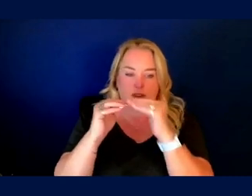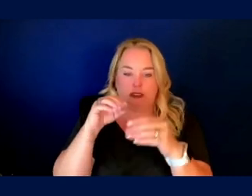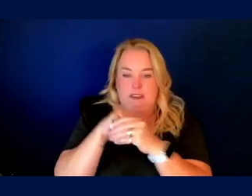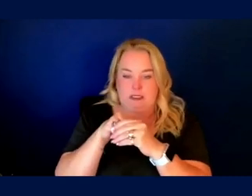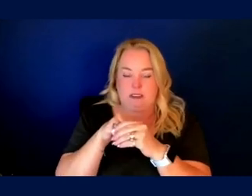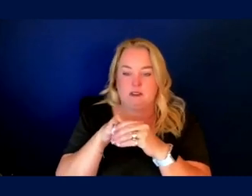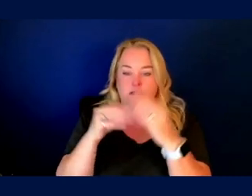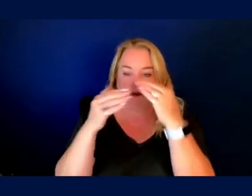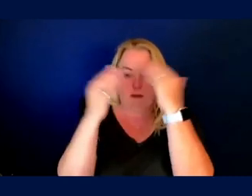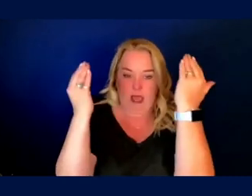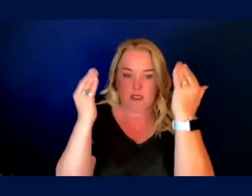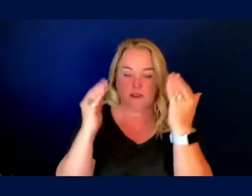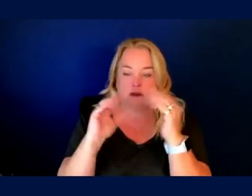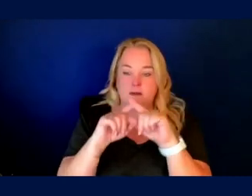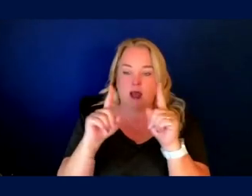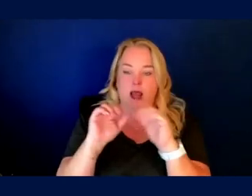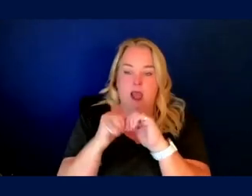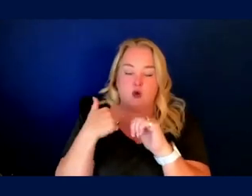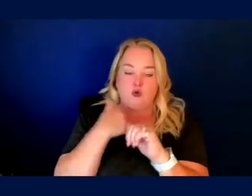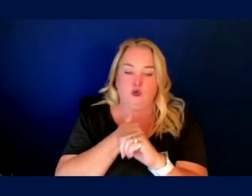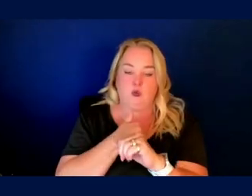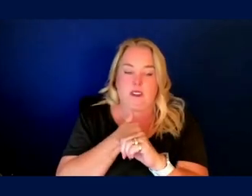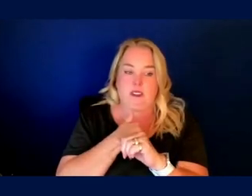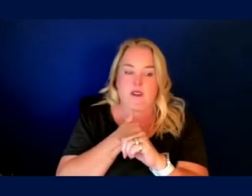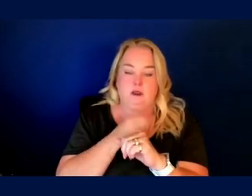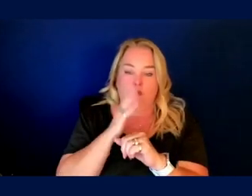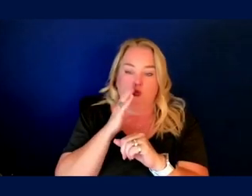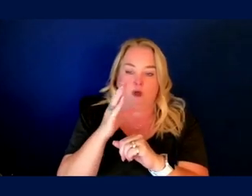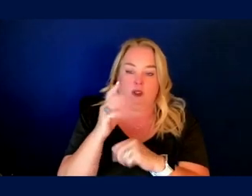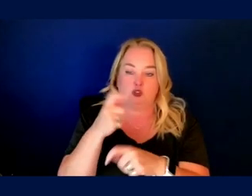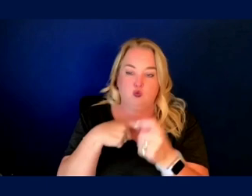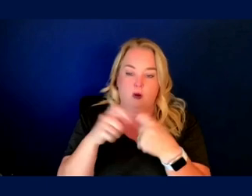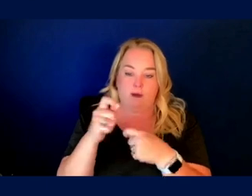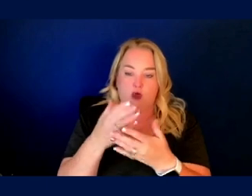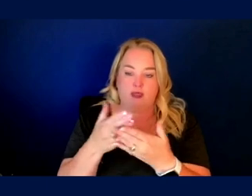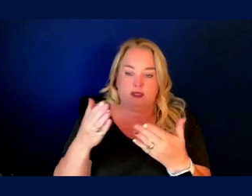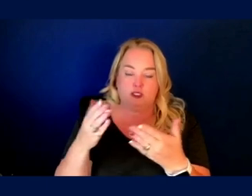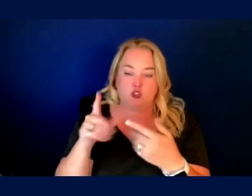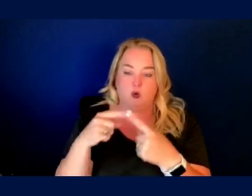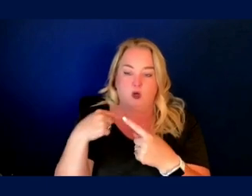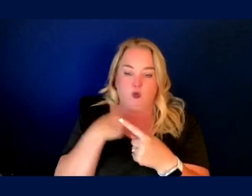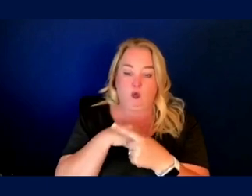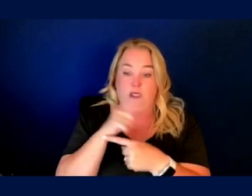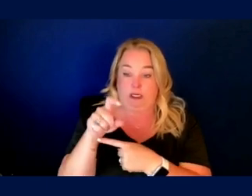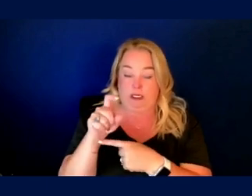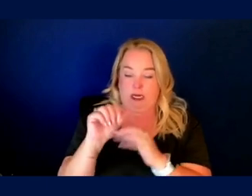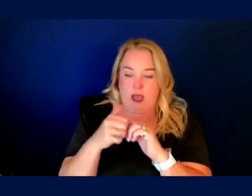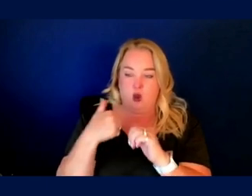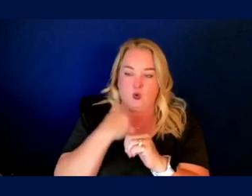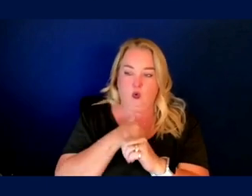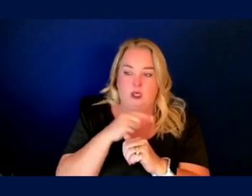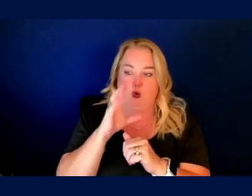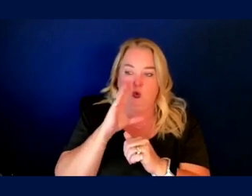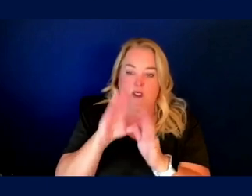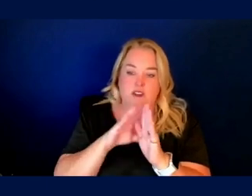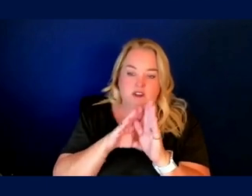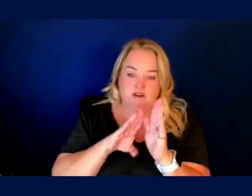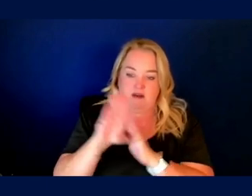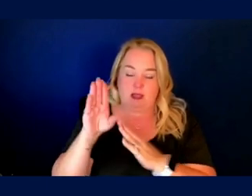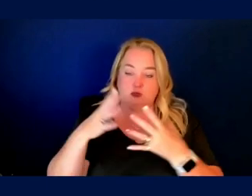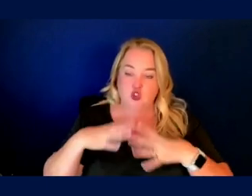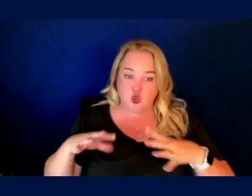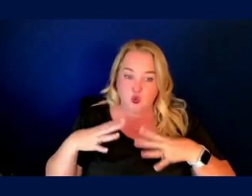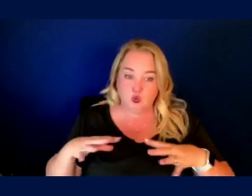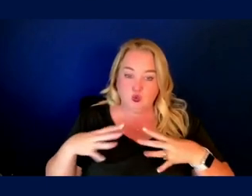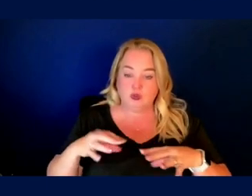on how do we increase modularity so that we can swap out components as needed? How do we, how do we actually develop, you know, whether it's suits, whether it's,